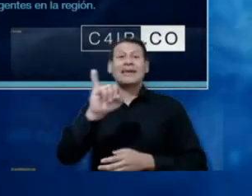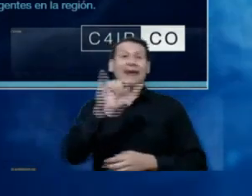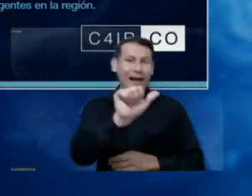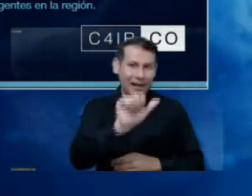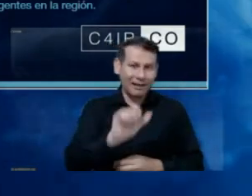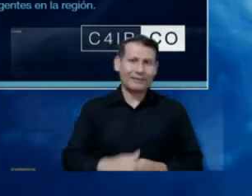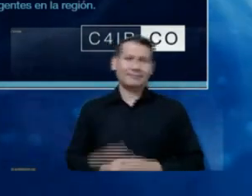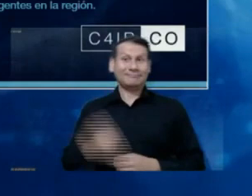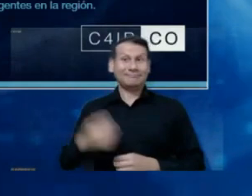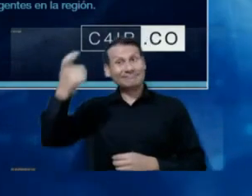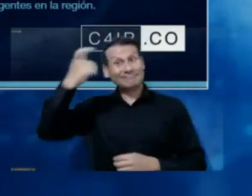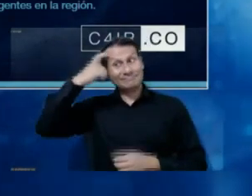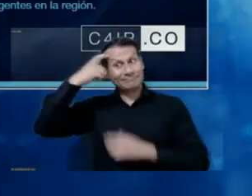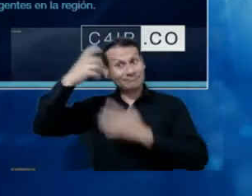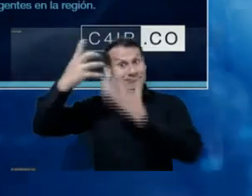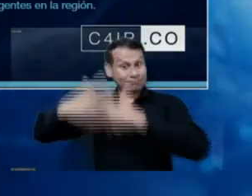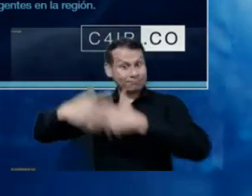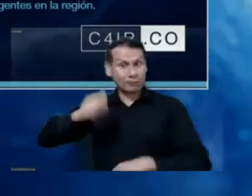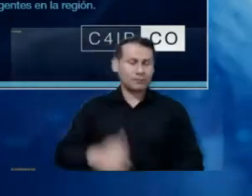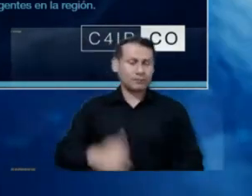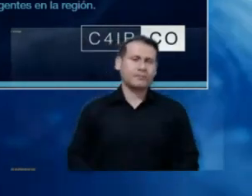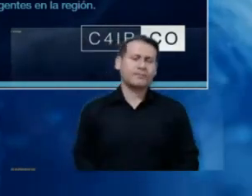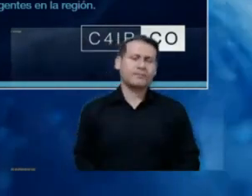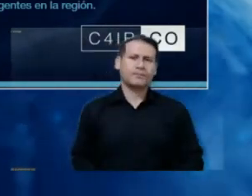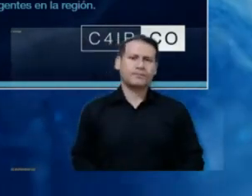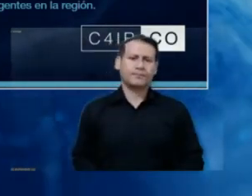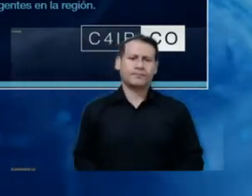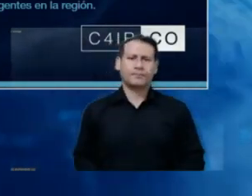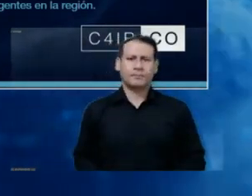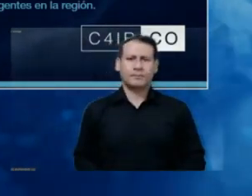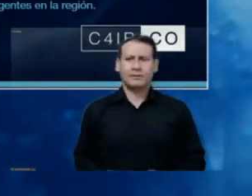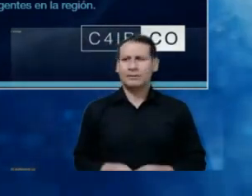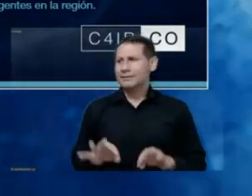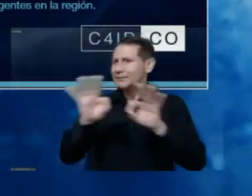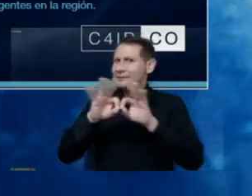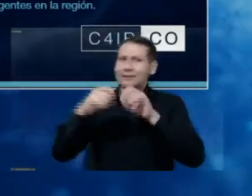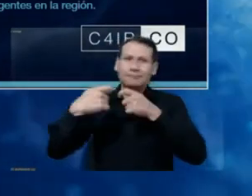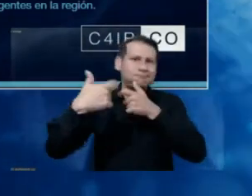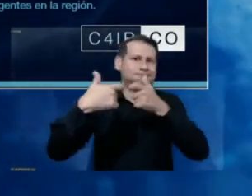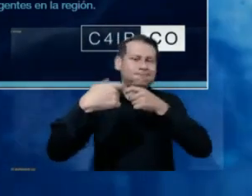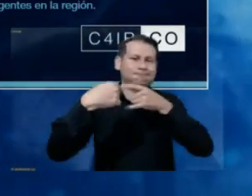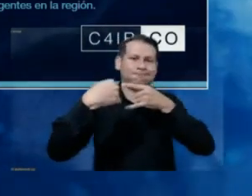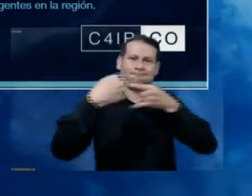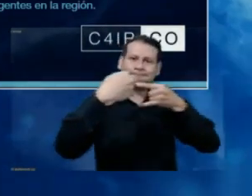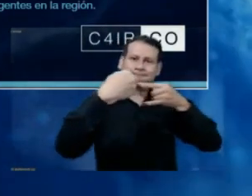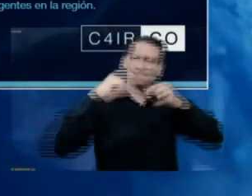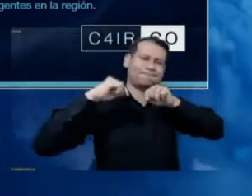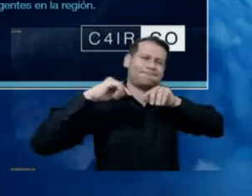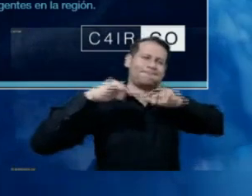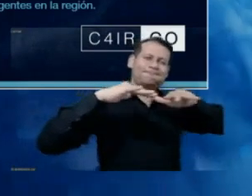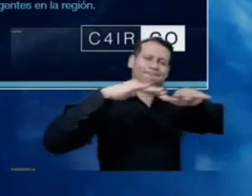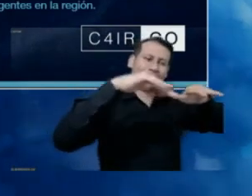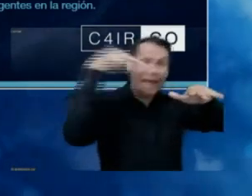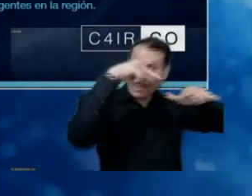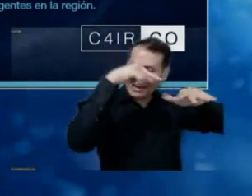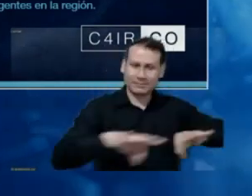here, especially, the role of spectrum is fundamental, because we are talking about